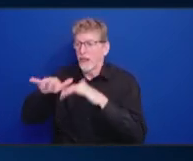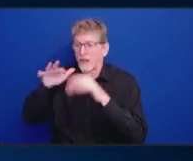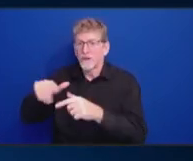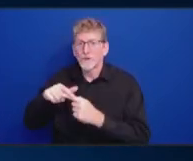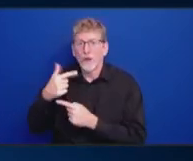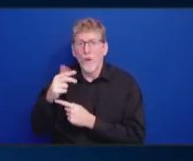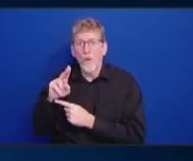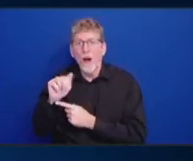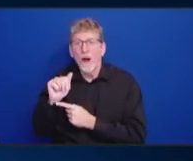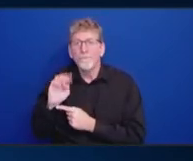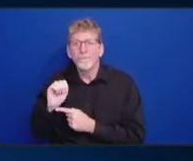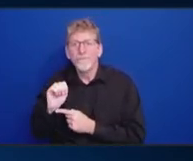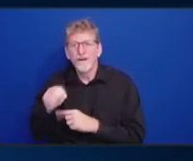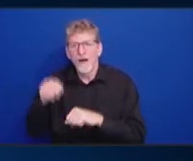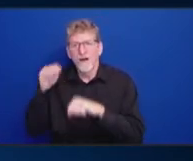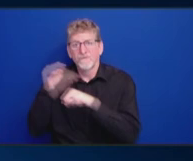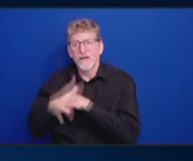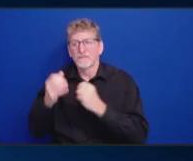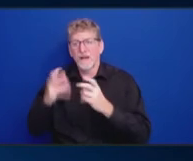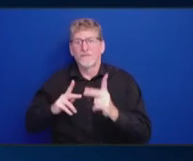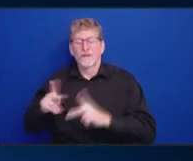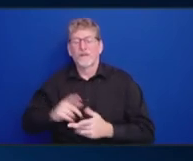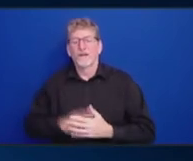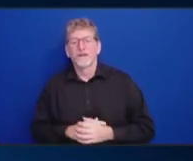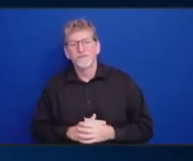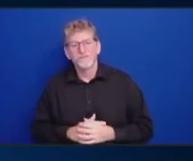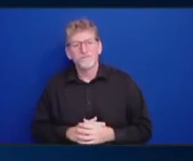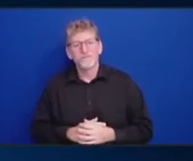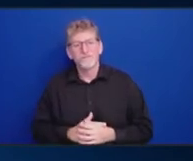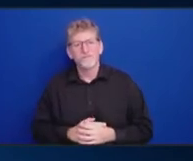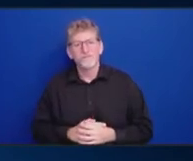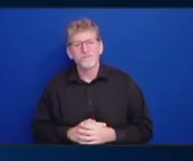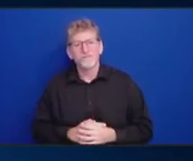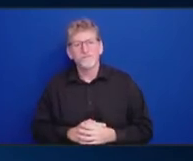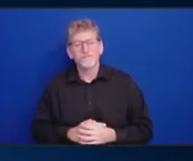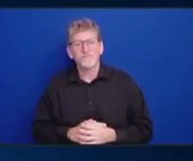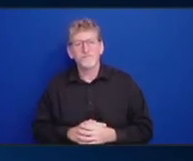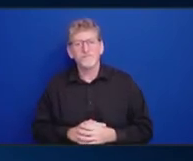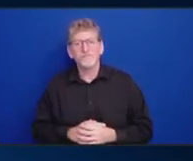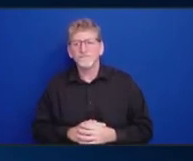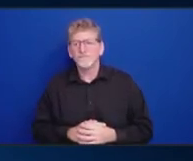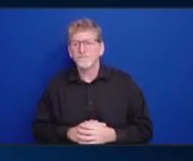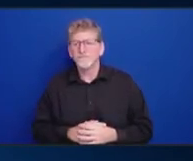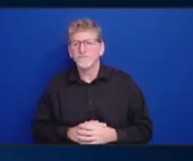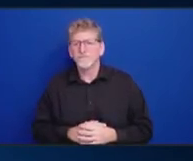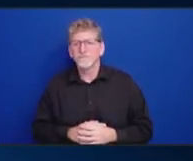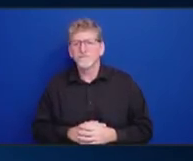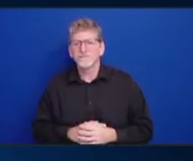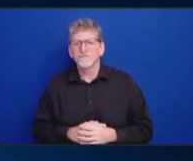just wanted to make a pitch for that. And we'll see what you decide, Sona.